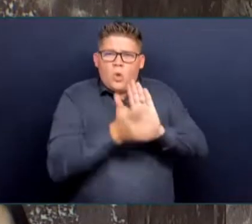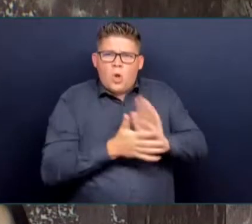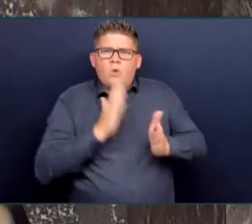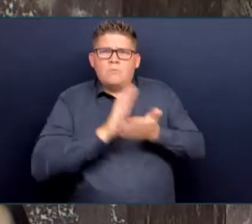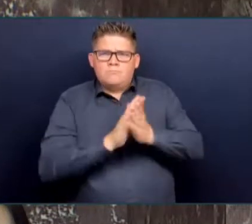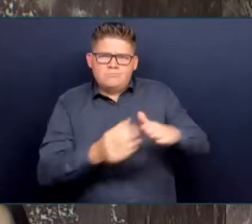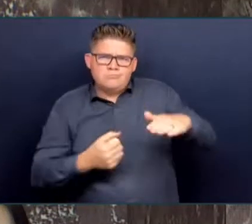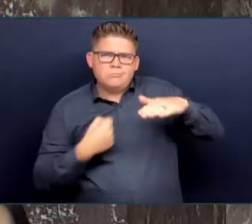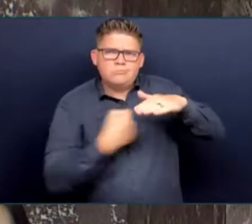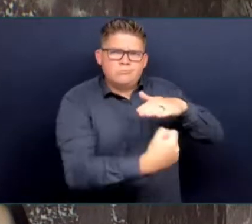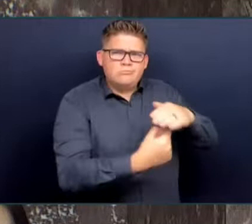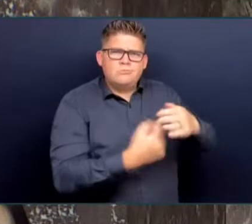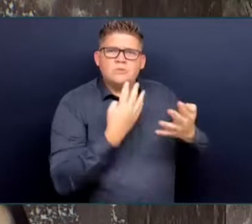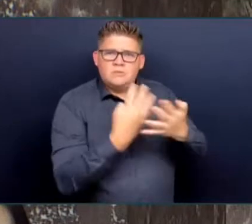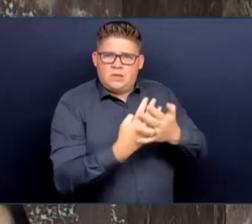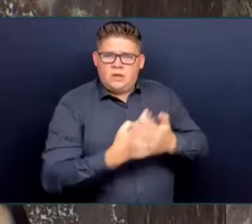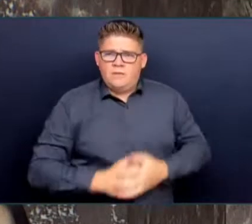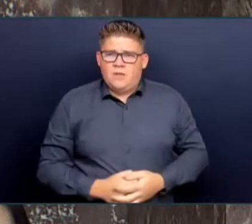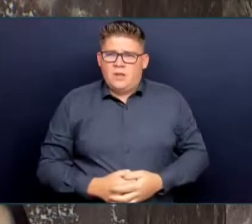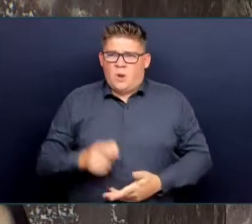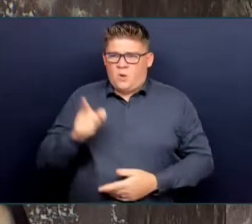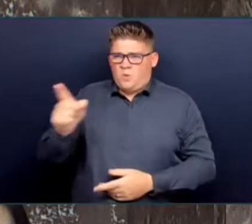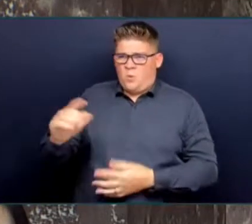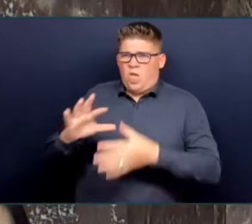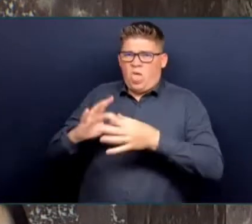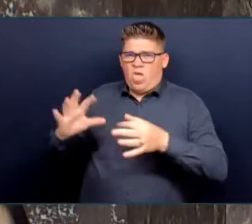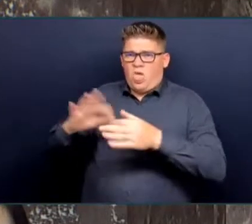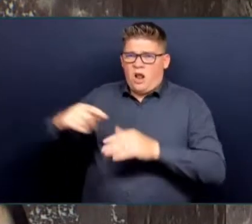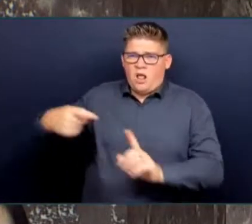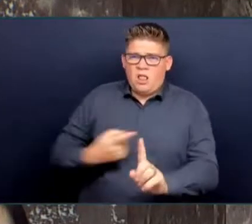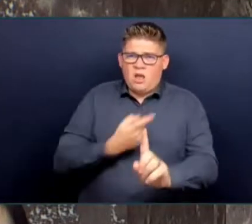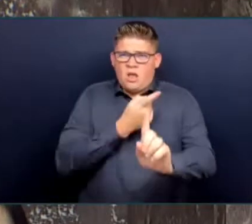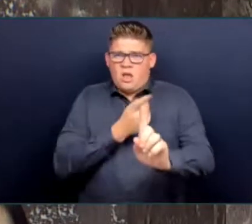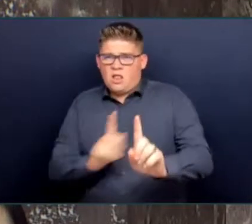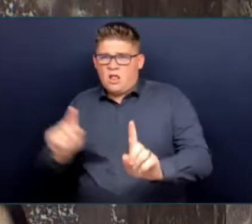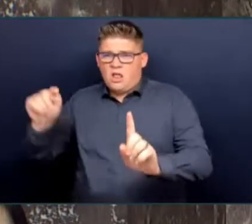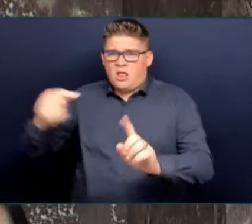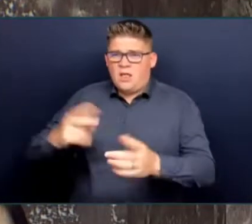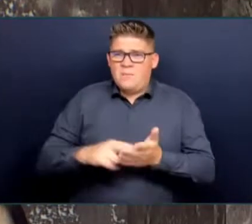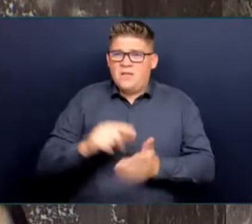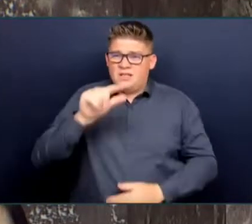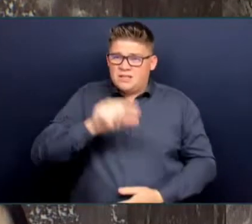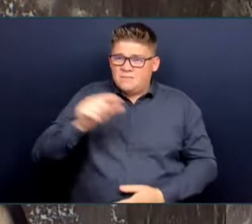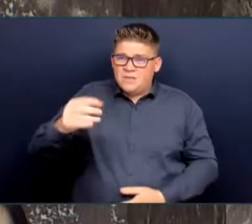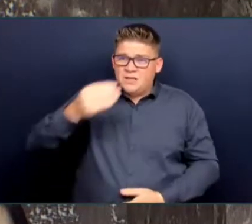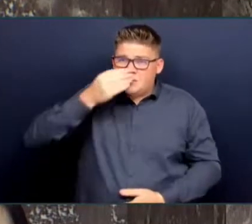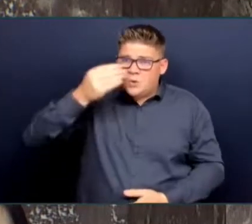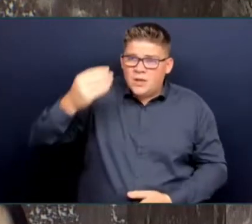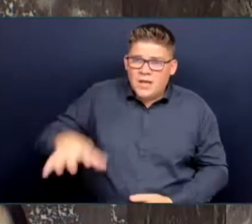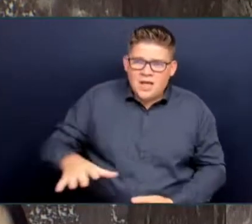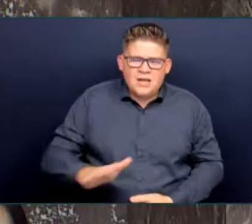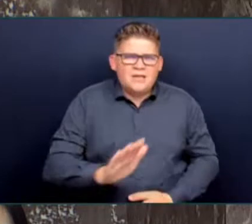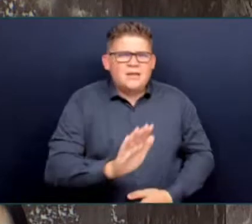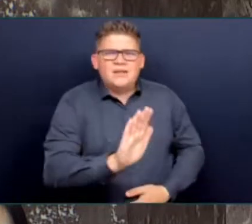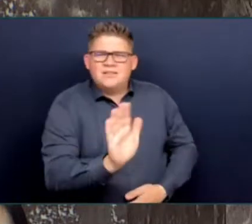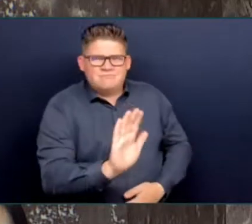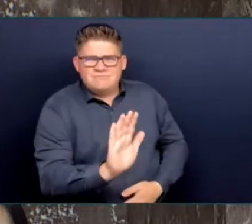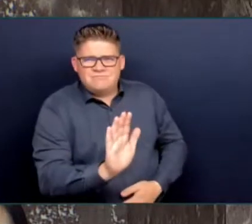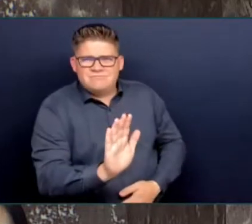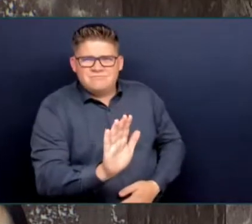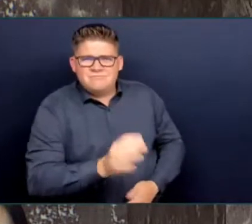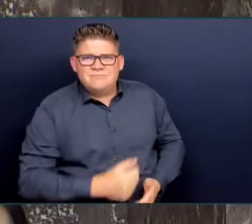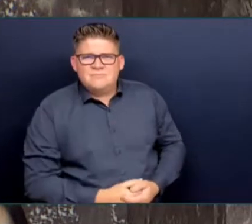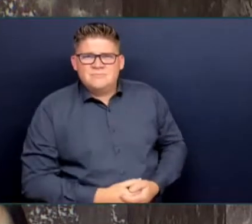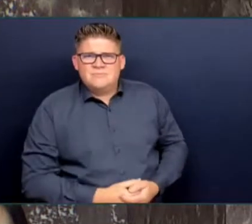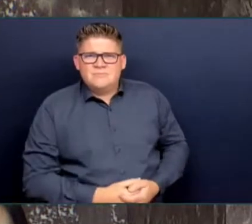investigation, that that does not matter to government or that is being dismissive of public safety is erroneous, and